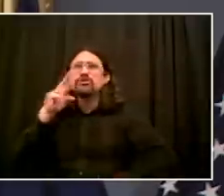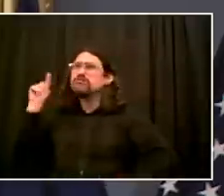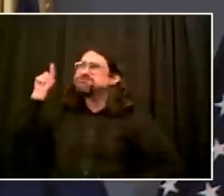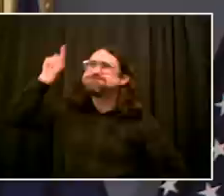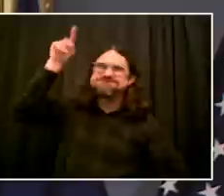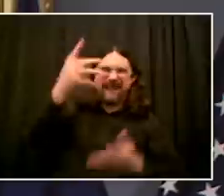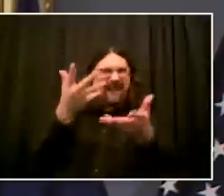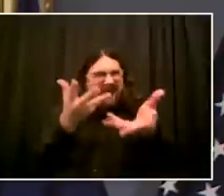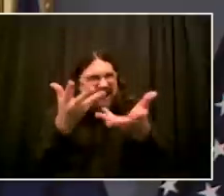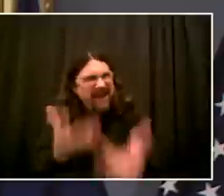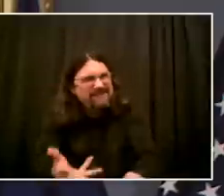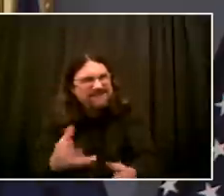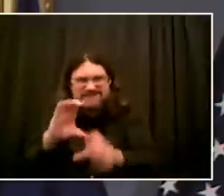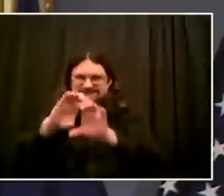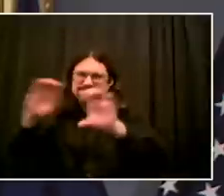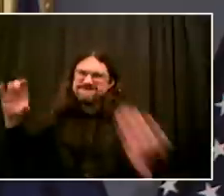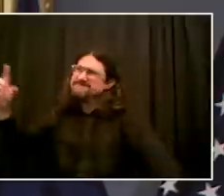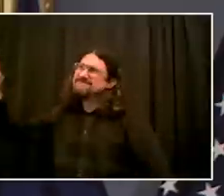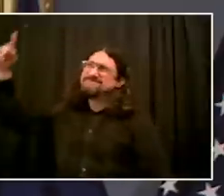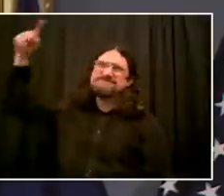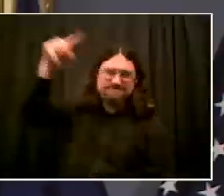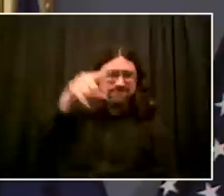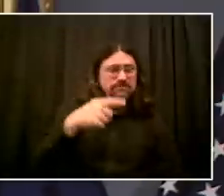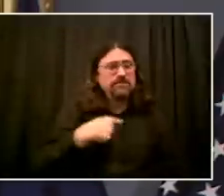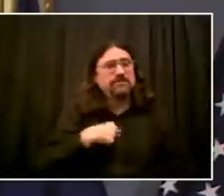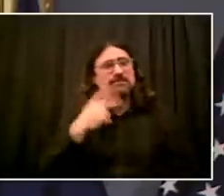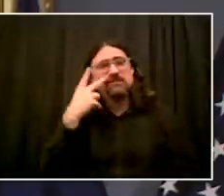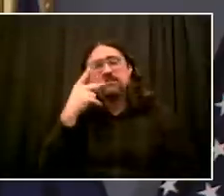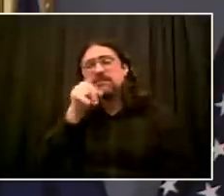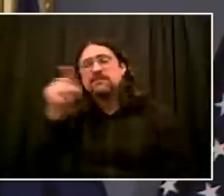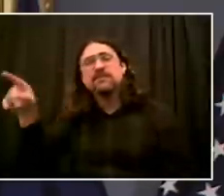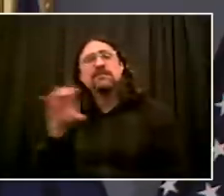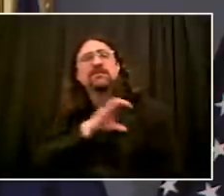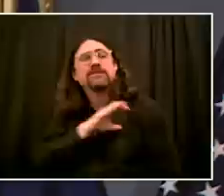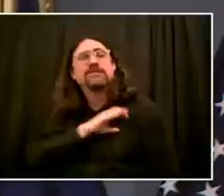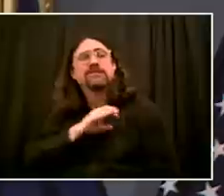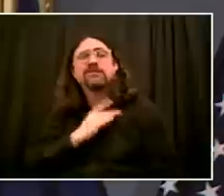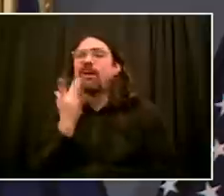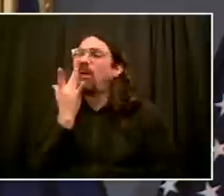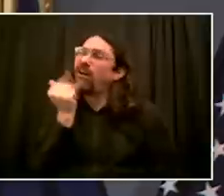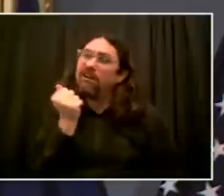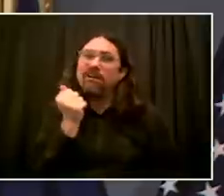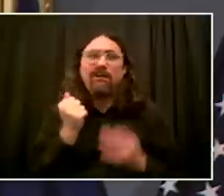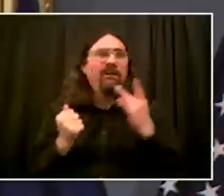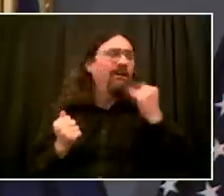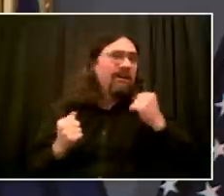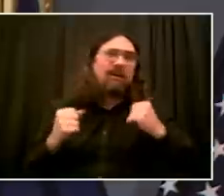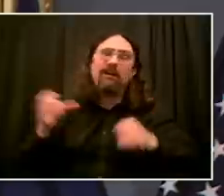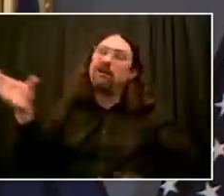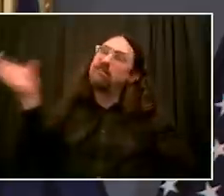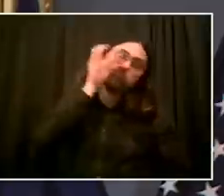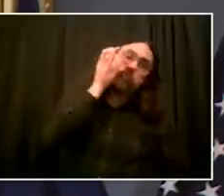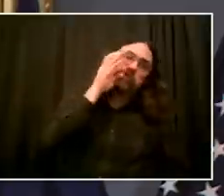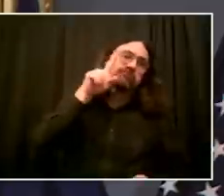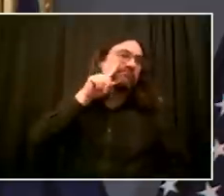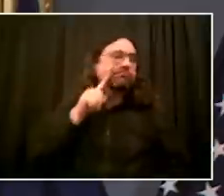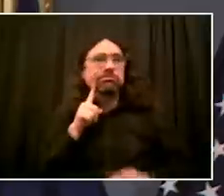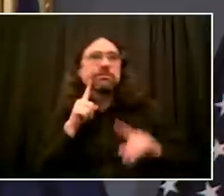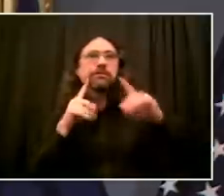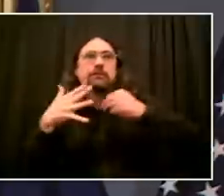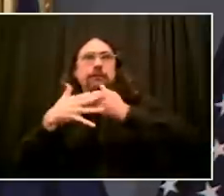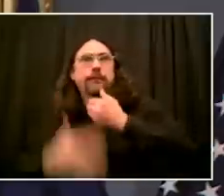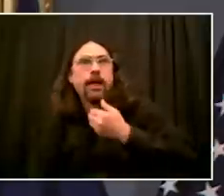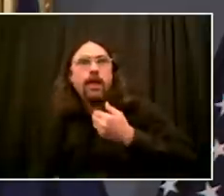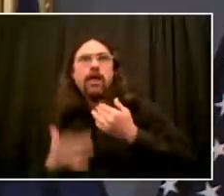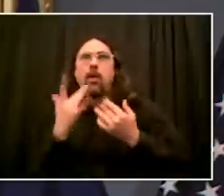stood restrained and took it. They should never have had to, but the de-escalation training, actually, Gloria, is part of